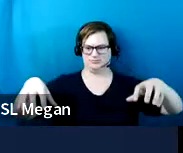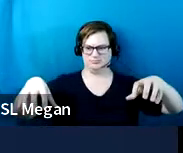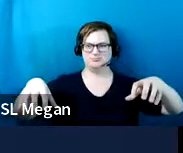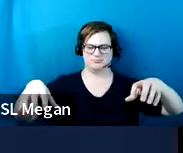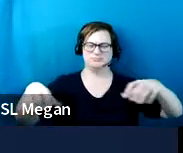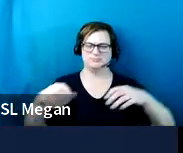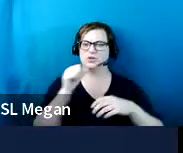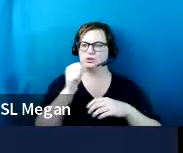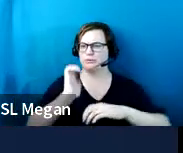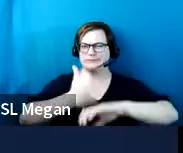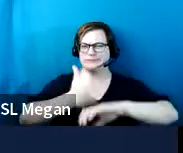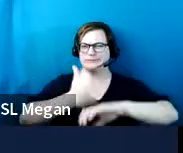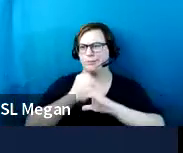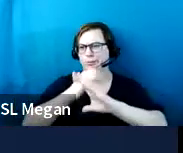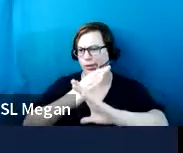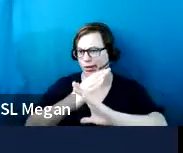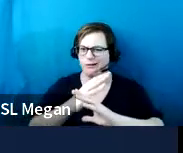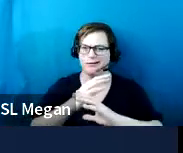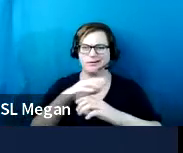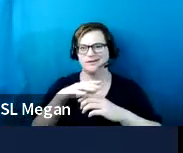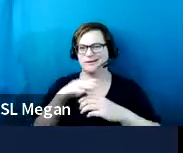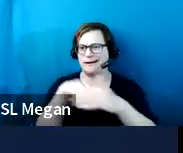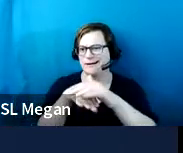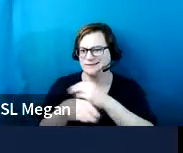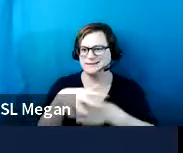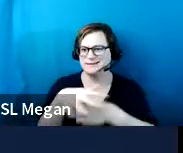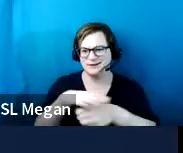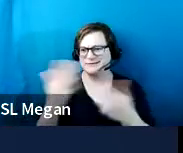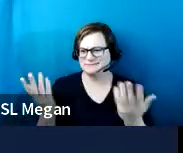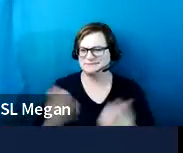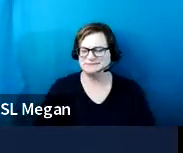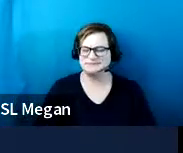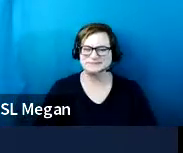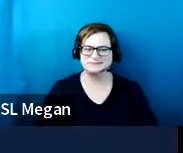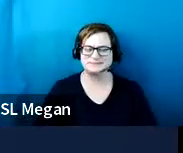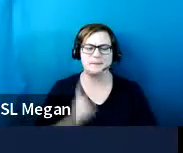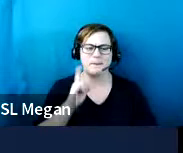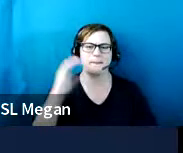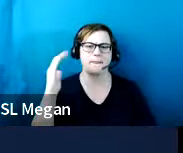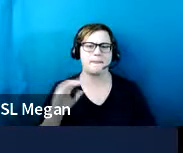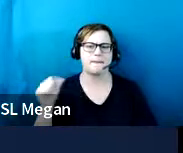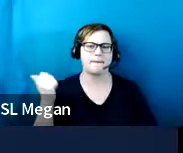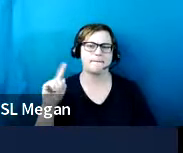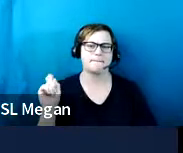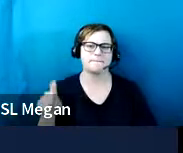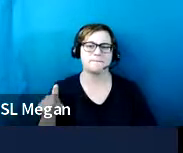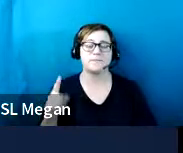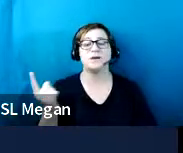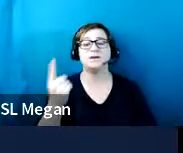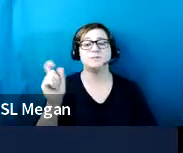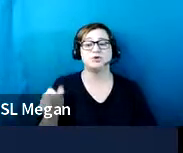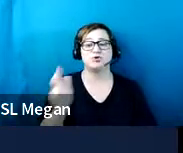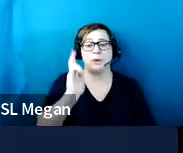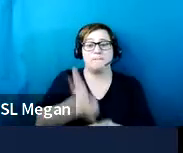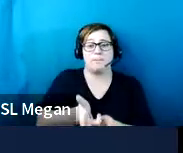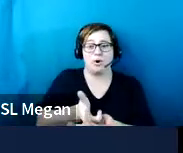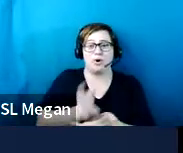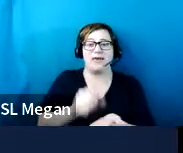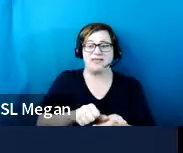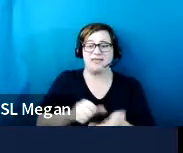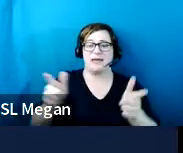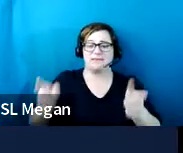and all that. Um, so can someone park in the striped area for